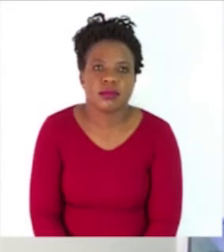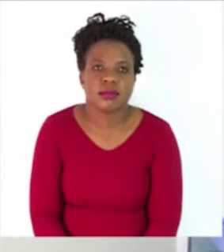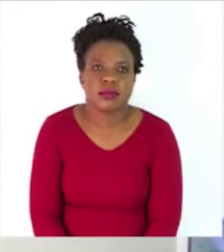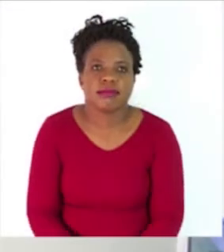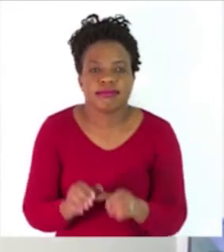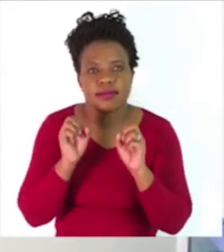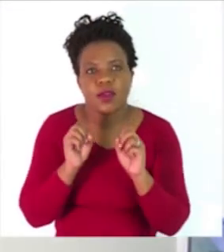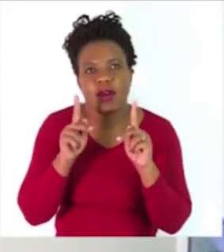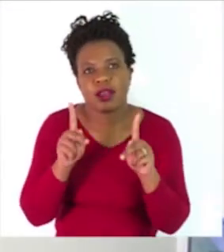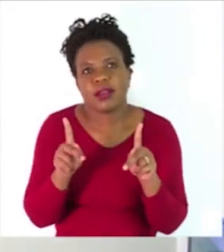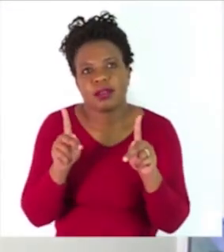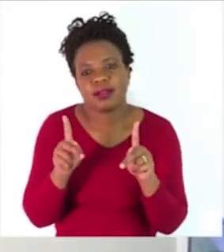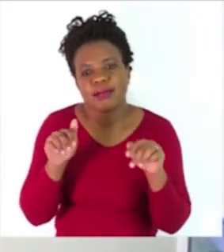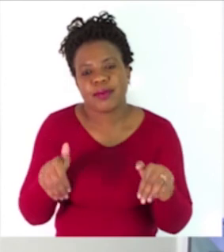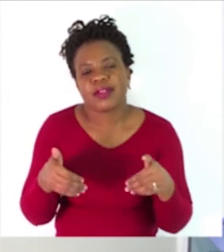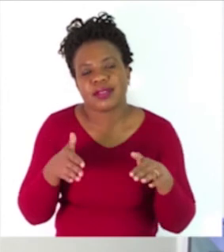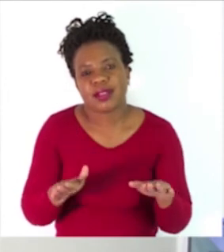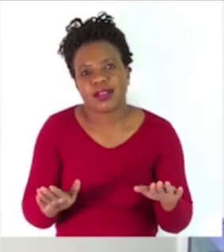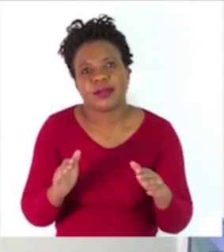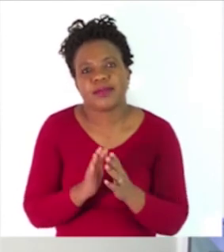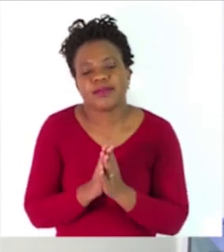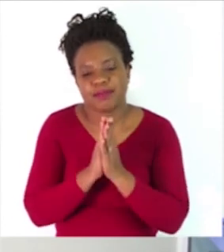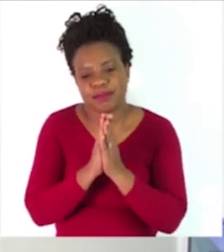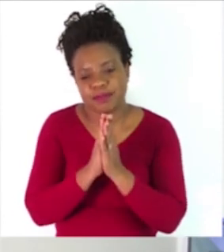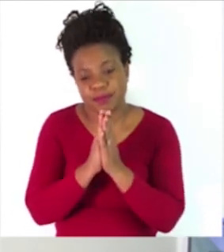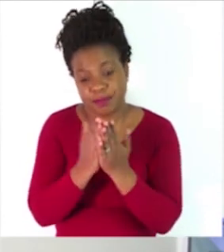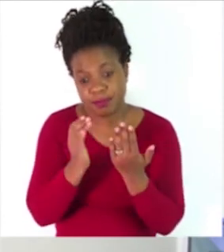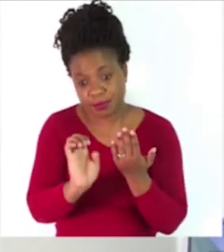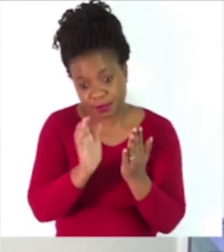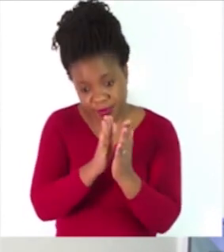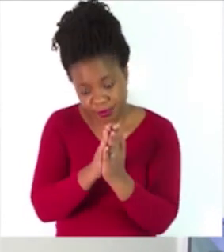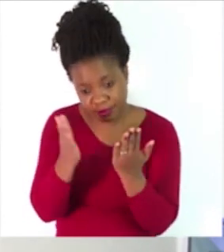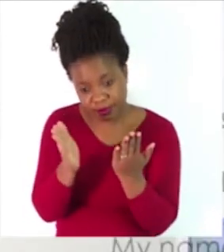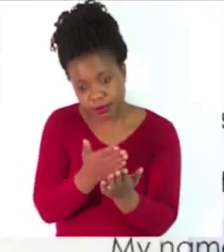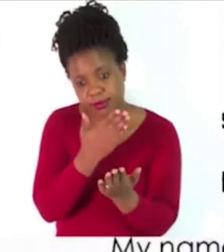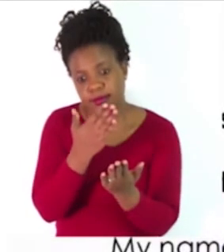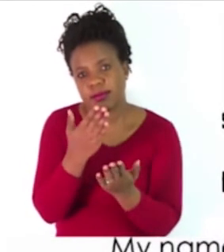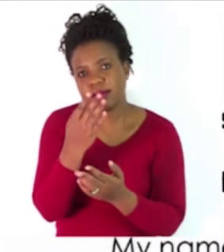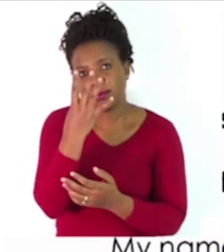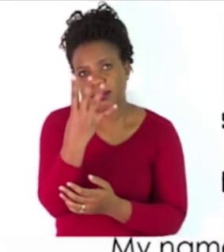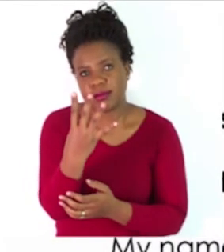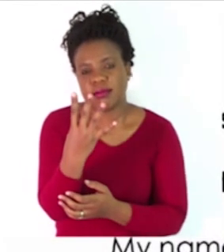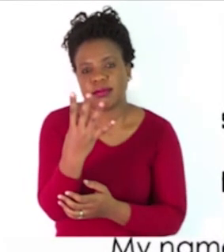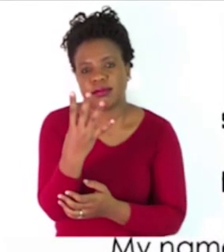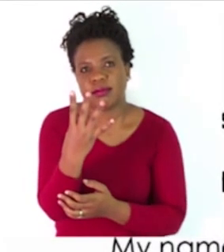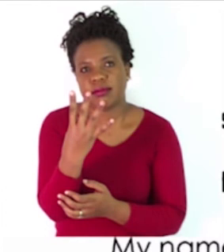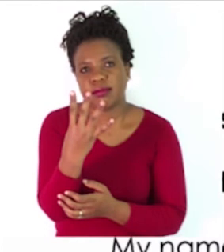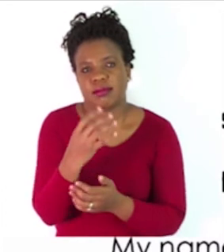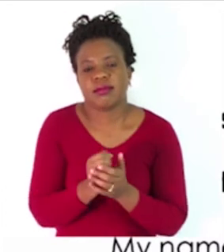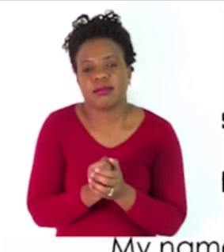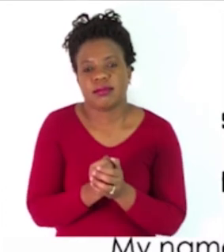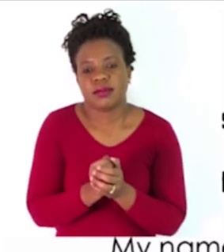All right, boys and girls, let us turn to page four. This is where we are